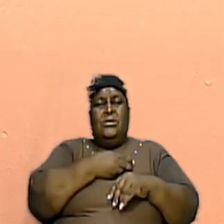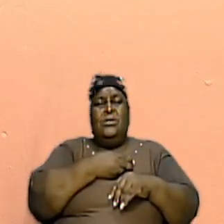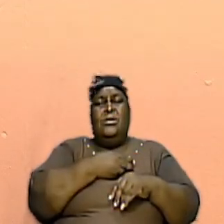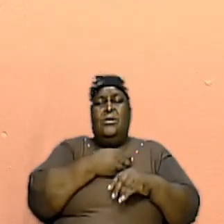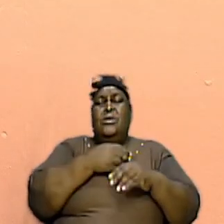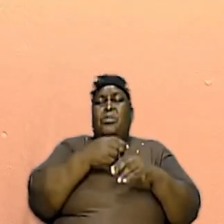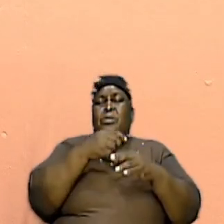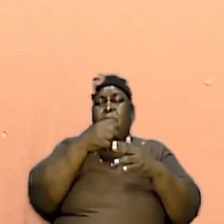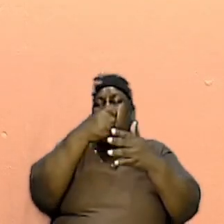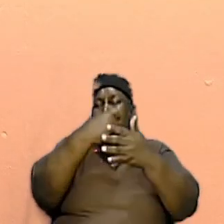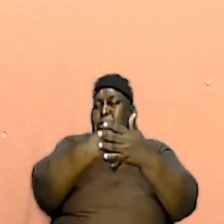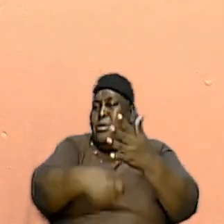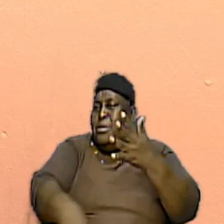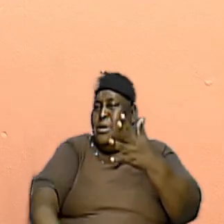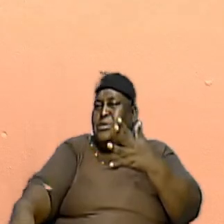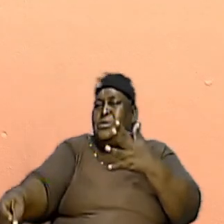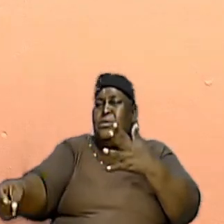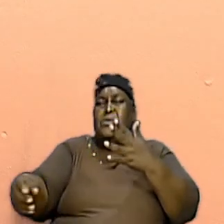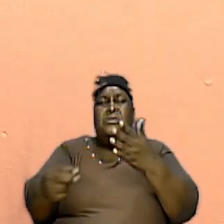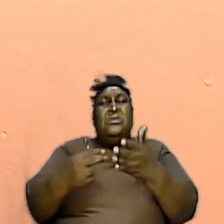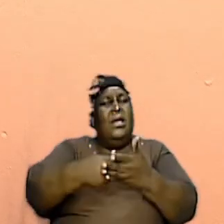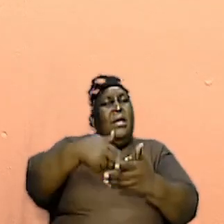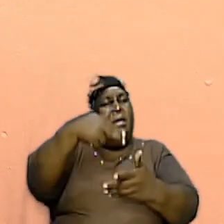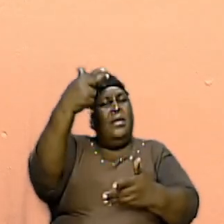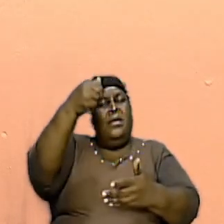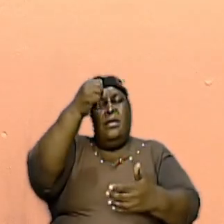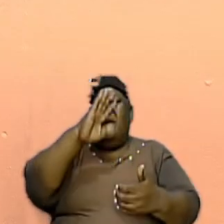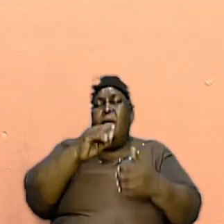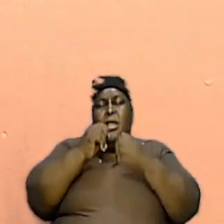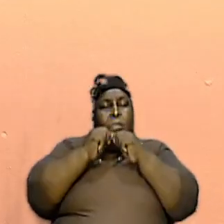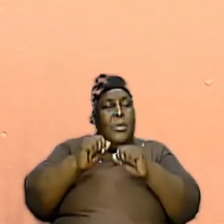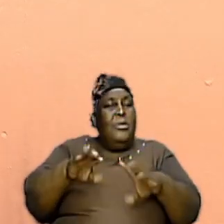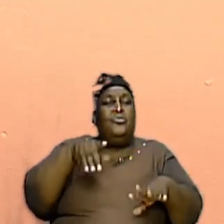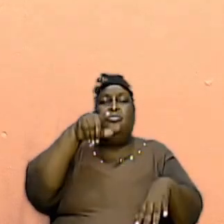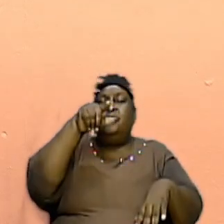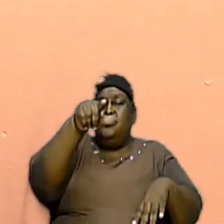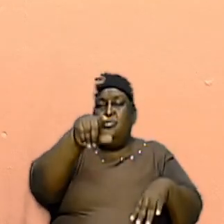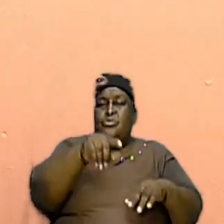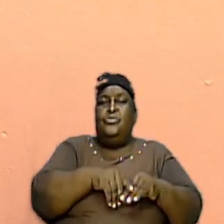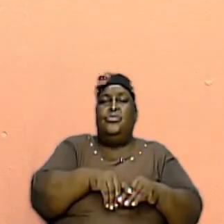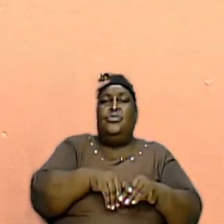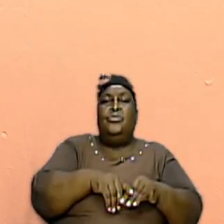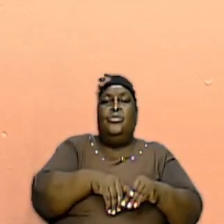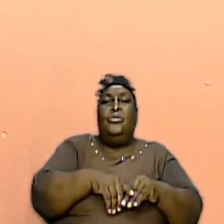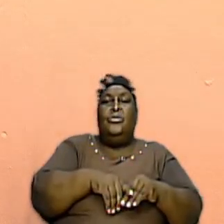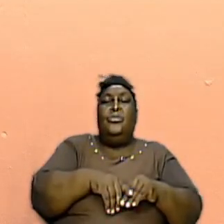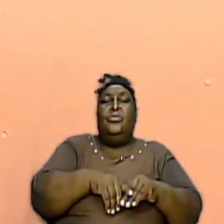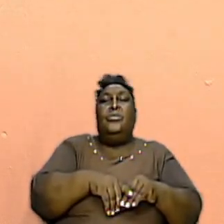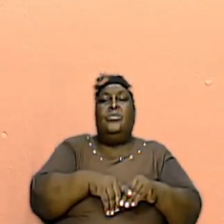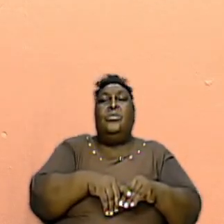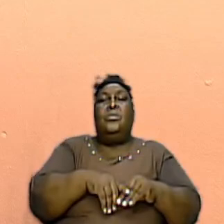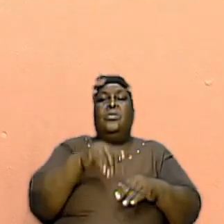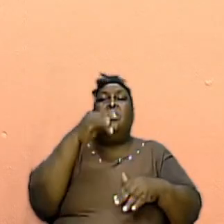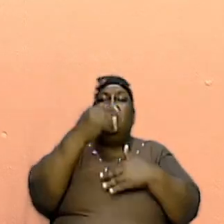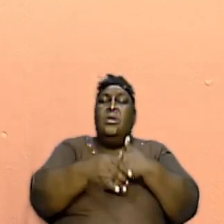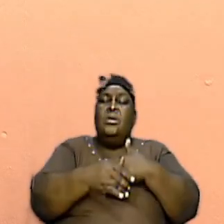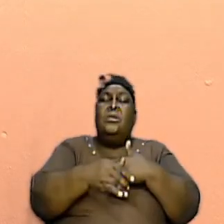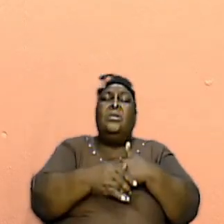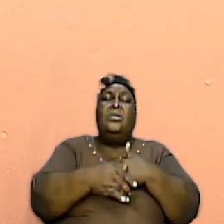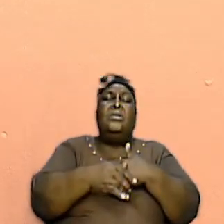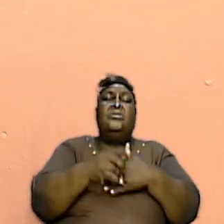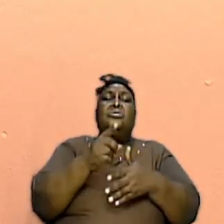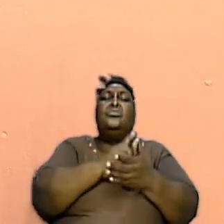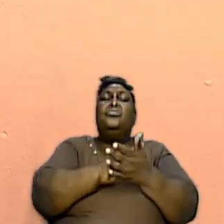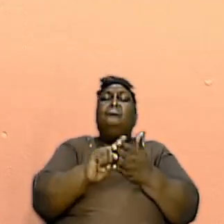Extremely High God Bless You As We Finish And Next Week Same Time